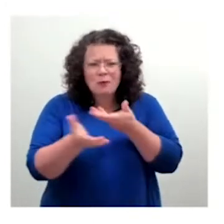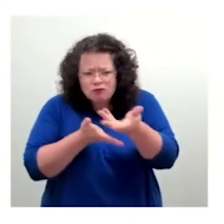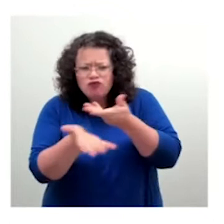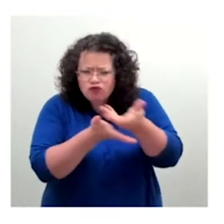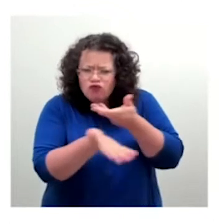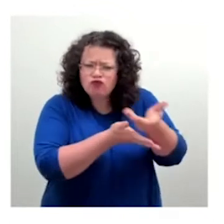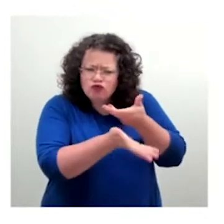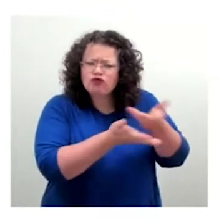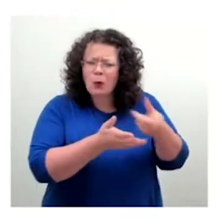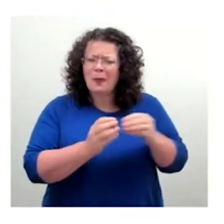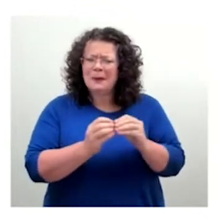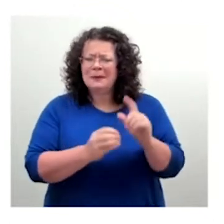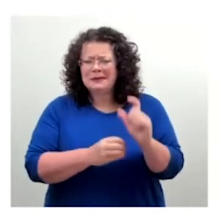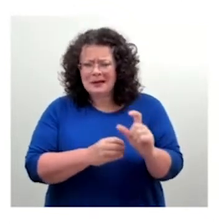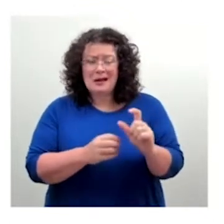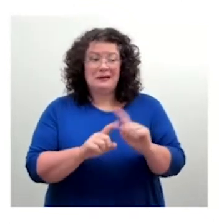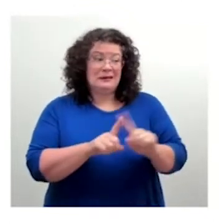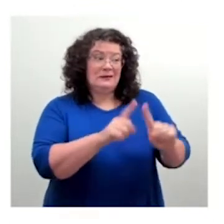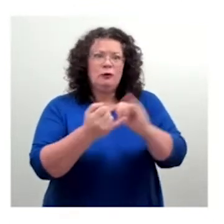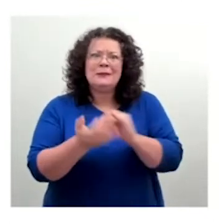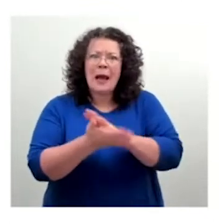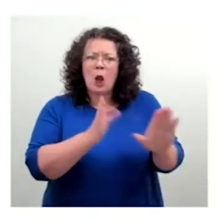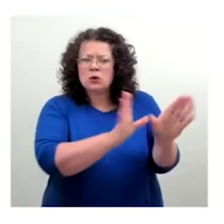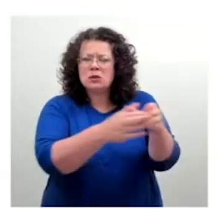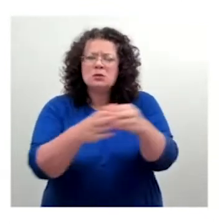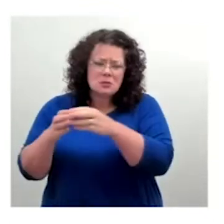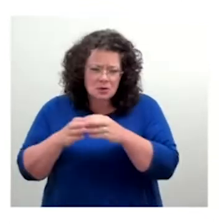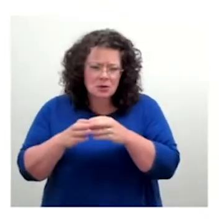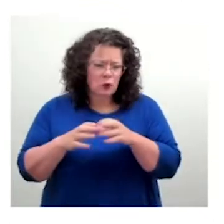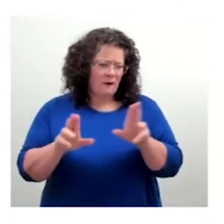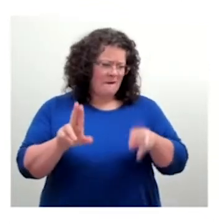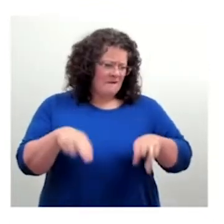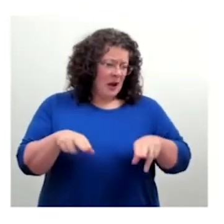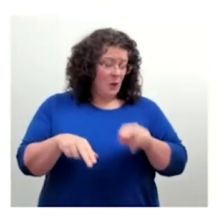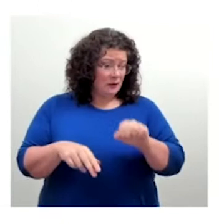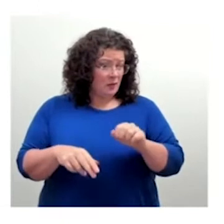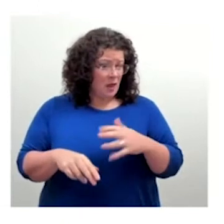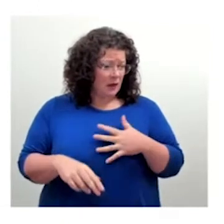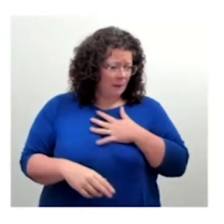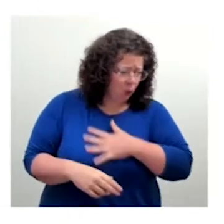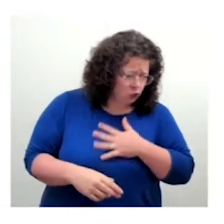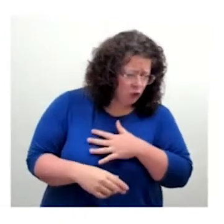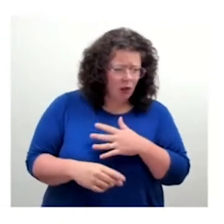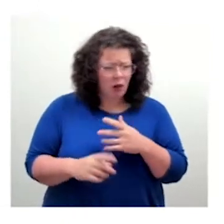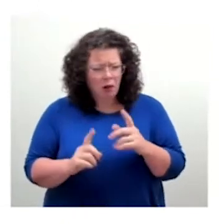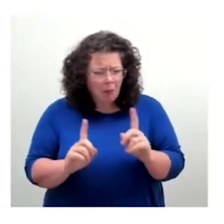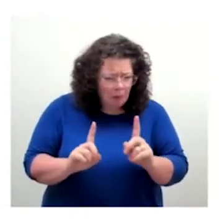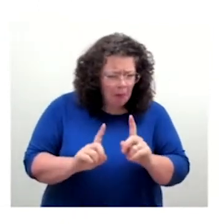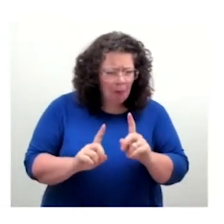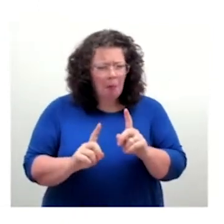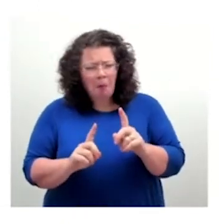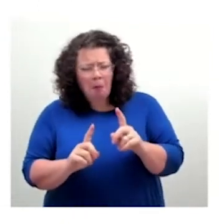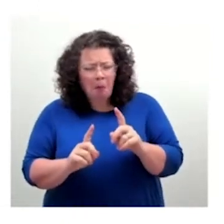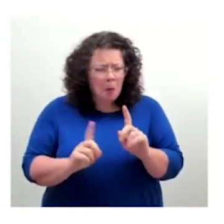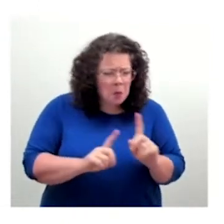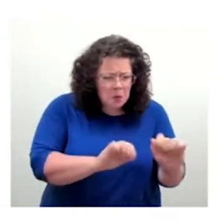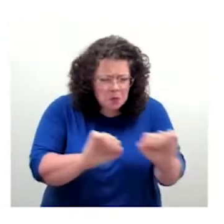across all parties. So when we talk about each other, about what a typeface needs to express, we all use